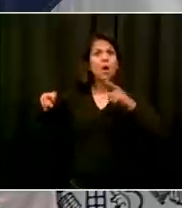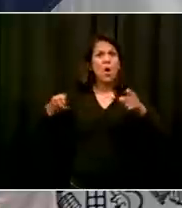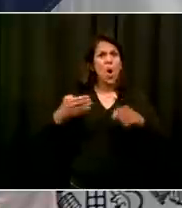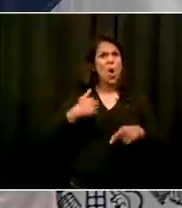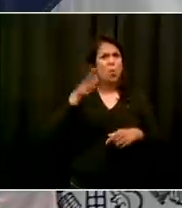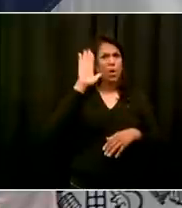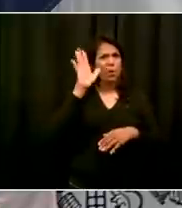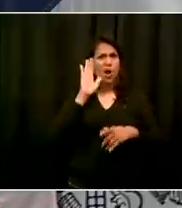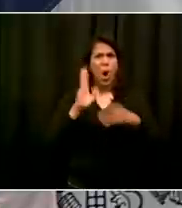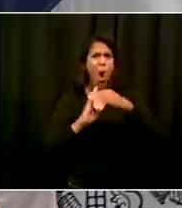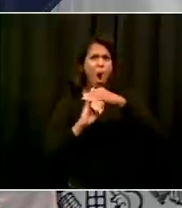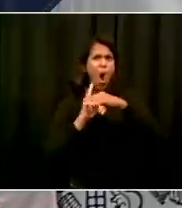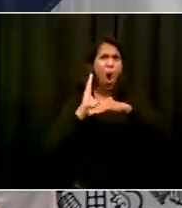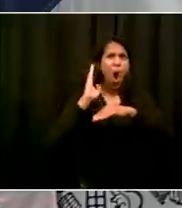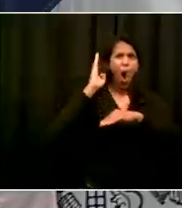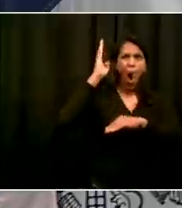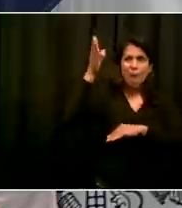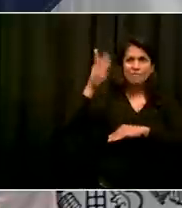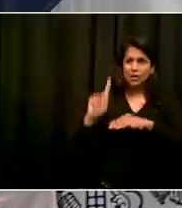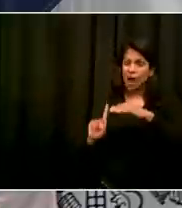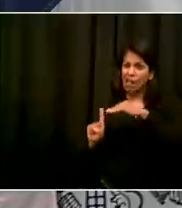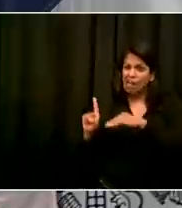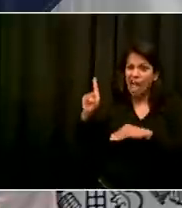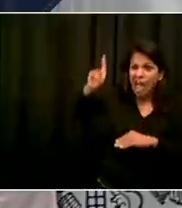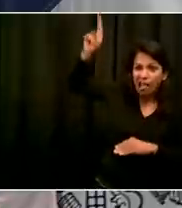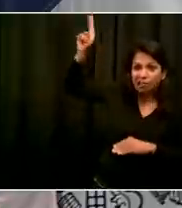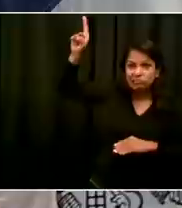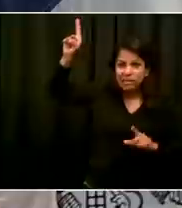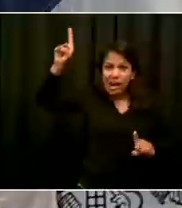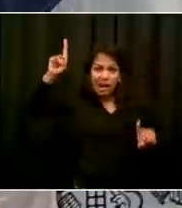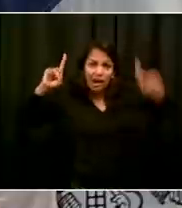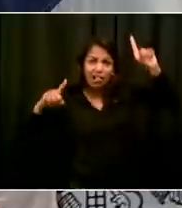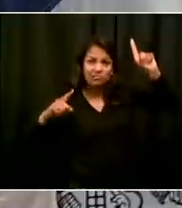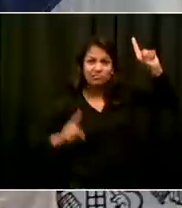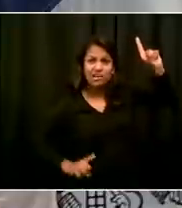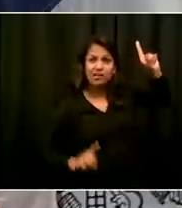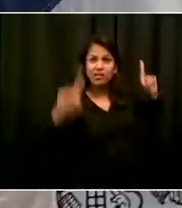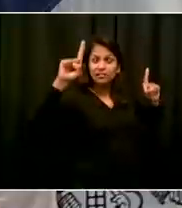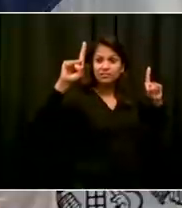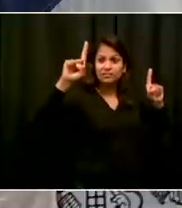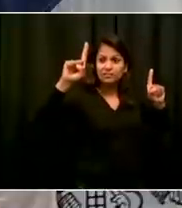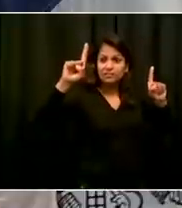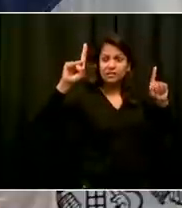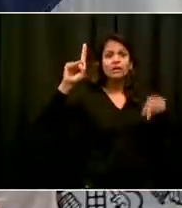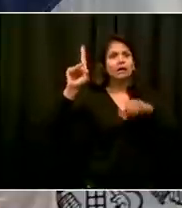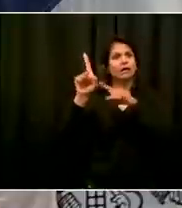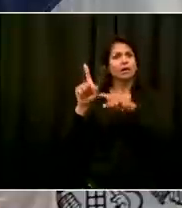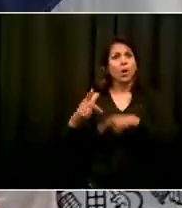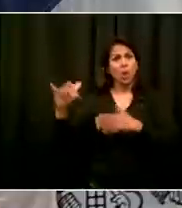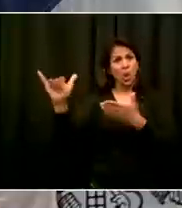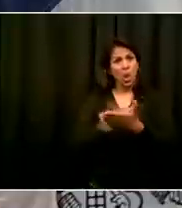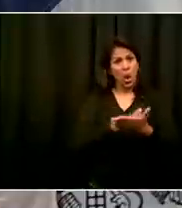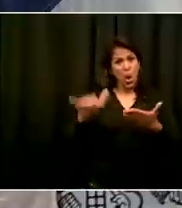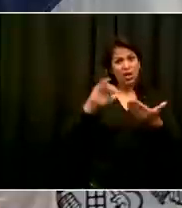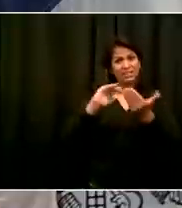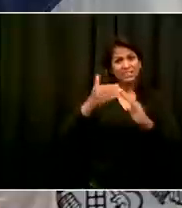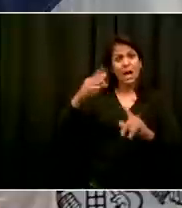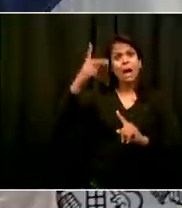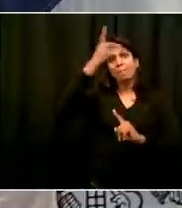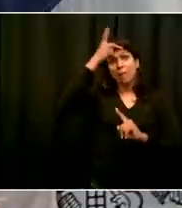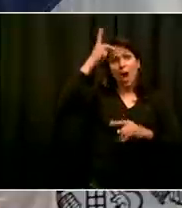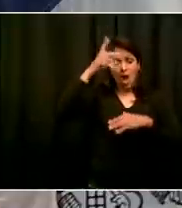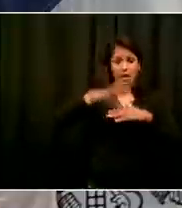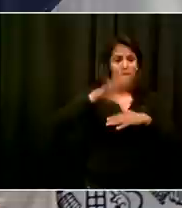on what city planning is thinking about that specifically. Look, I think it's quite clear that